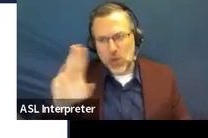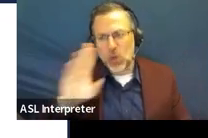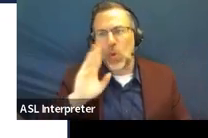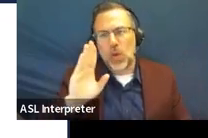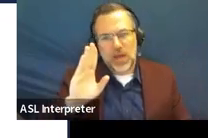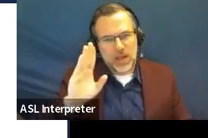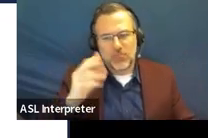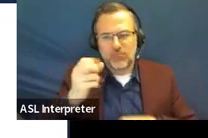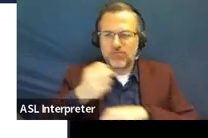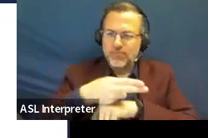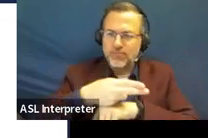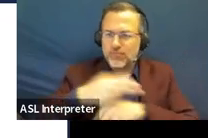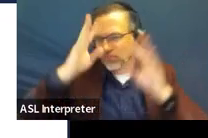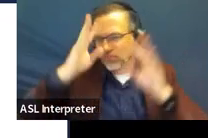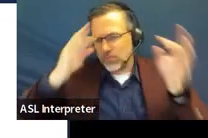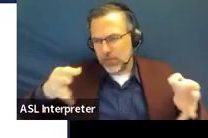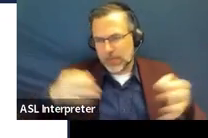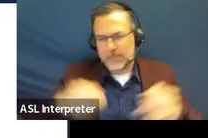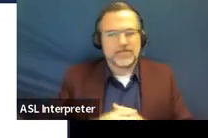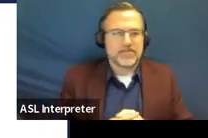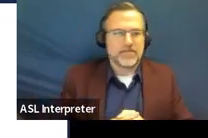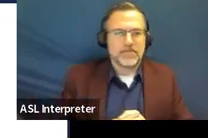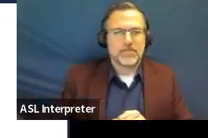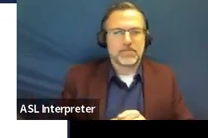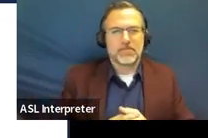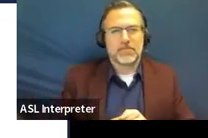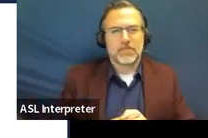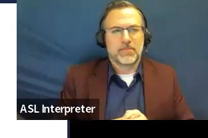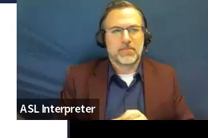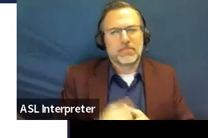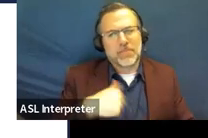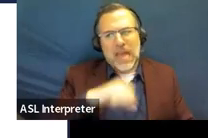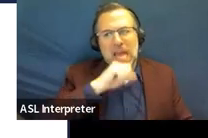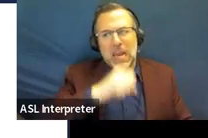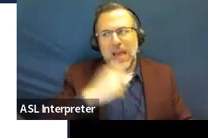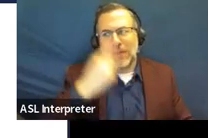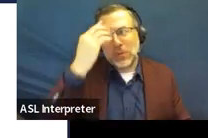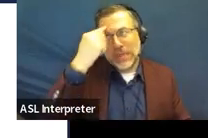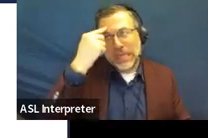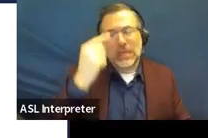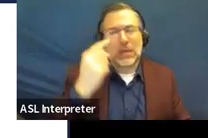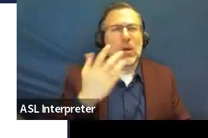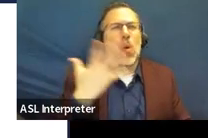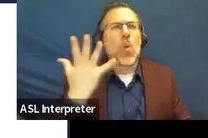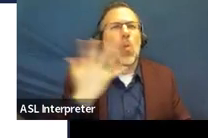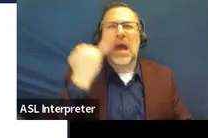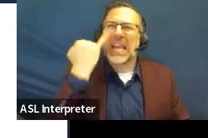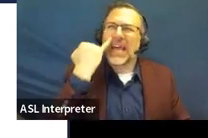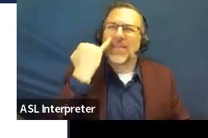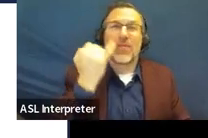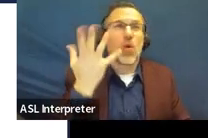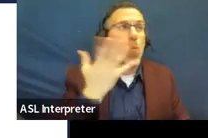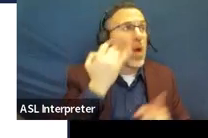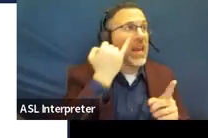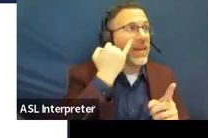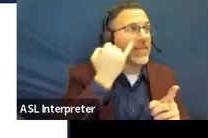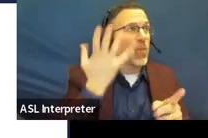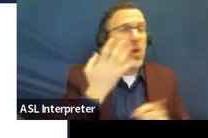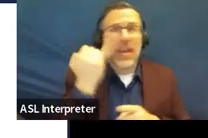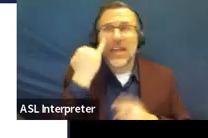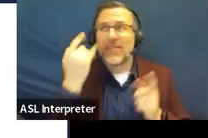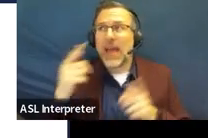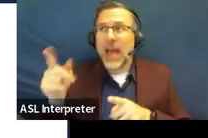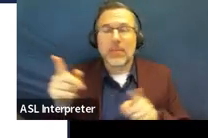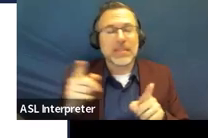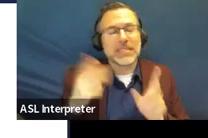And so that led me to I'm a big what if person, and my team will tell you that I'll ask what if this, what if that questions